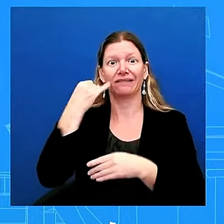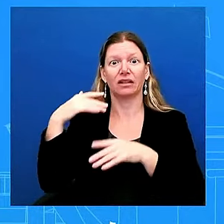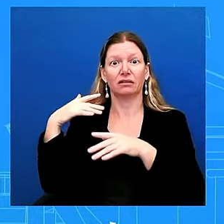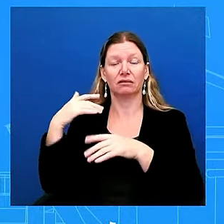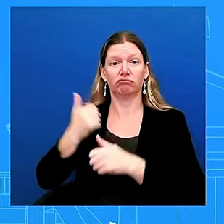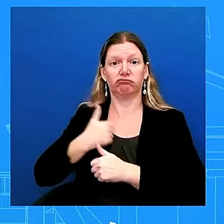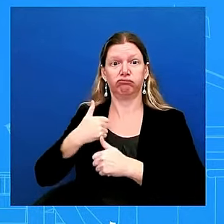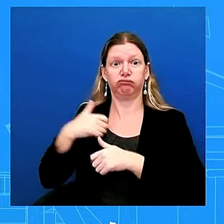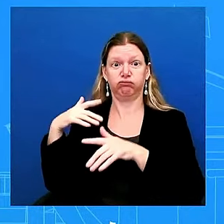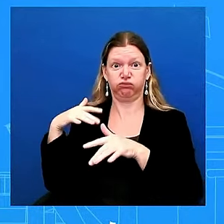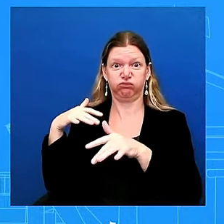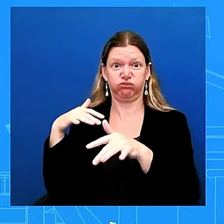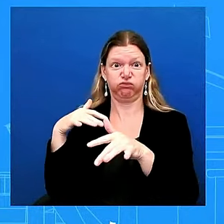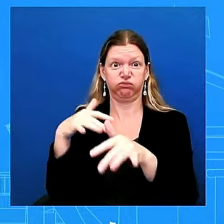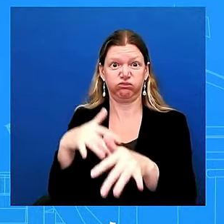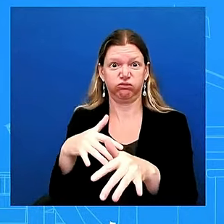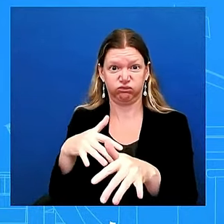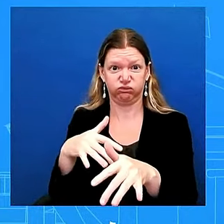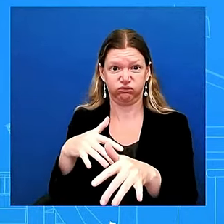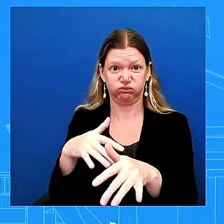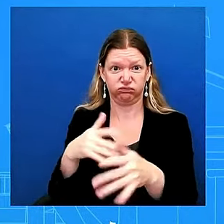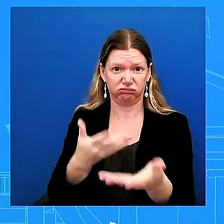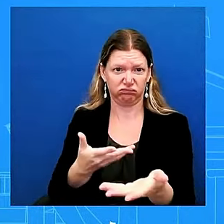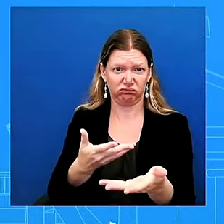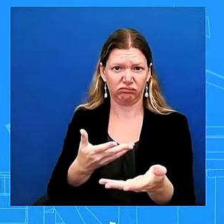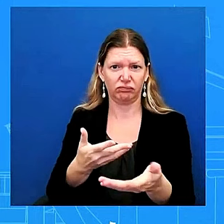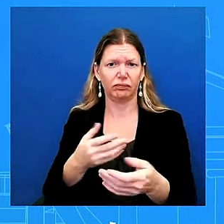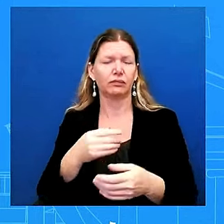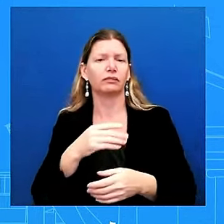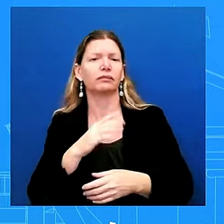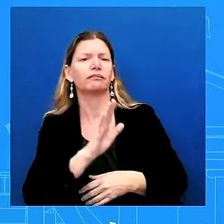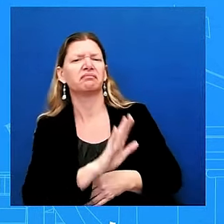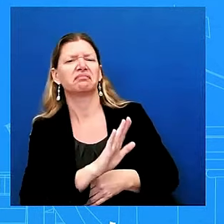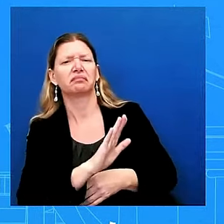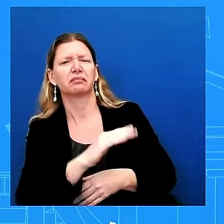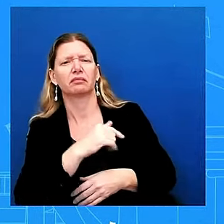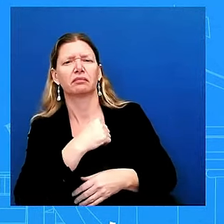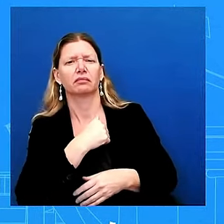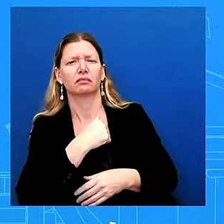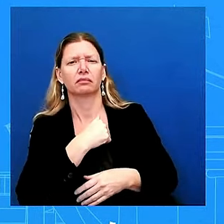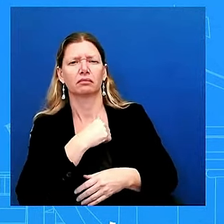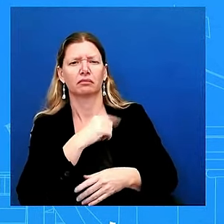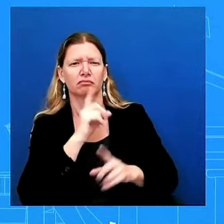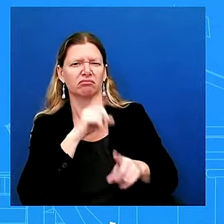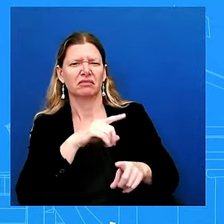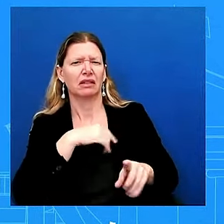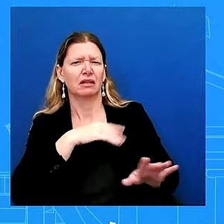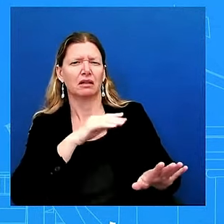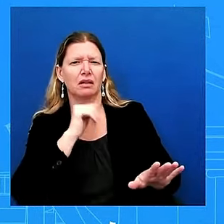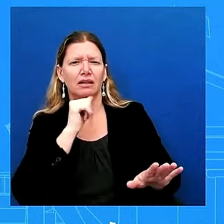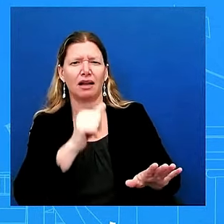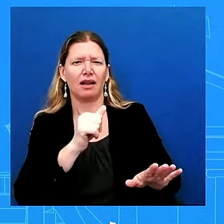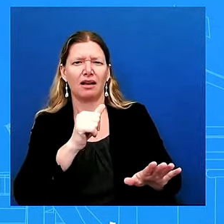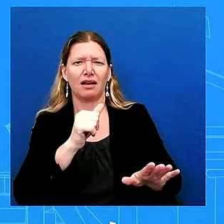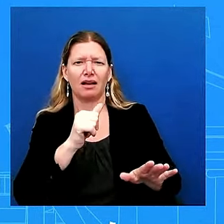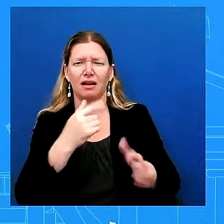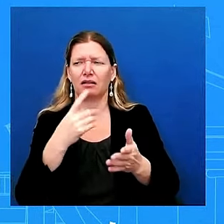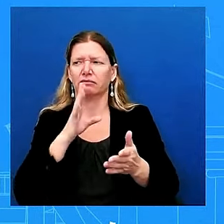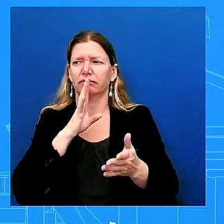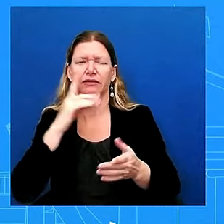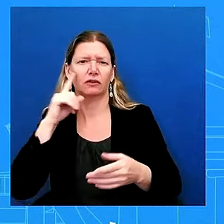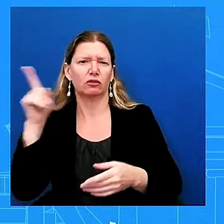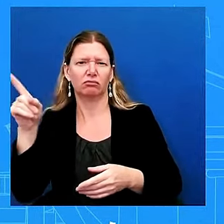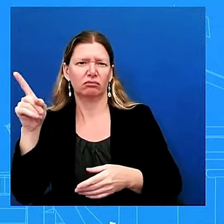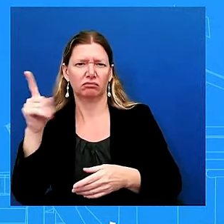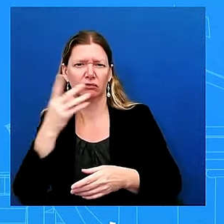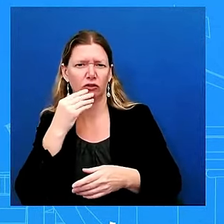israeli government what we have said is israel has the right to defend itself against hezbollah against iran-backed group we've